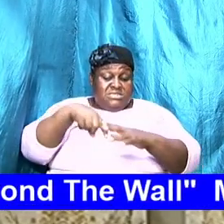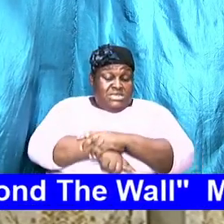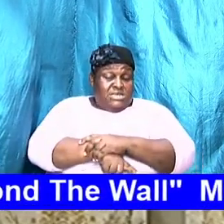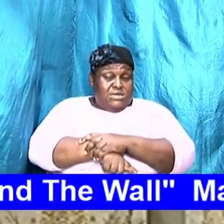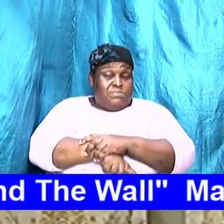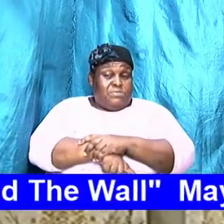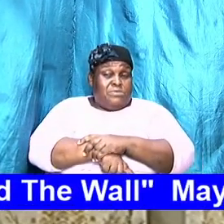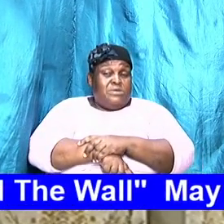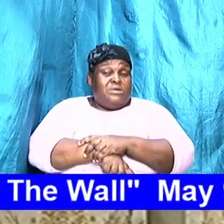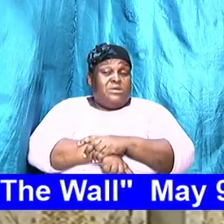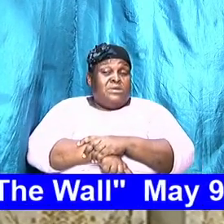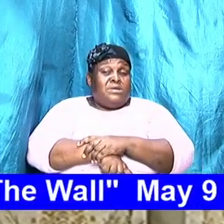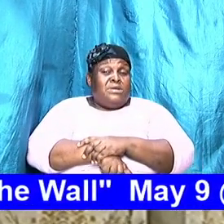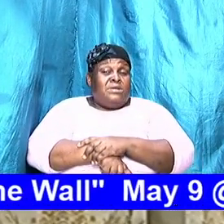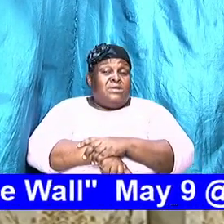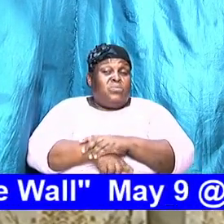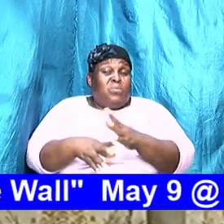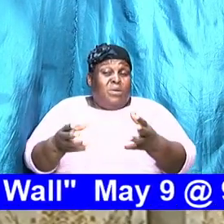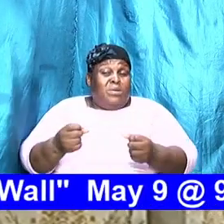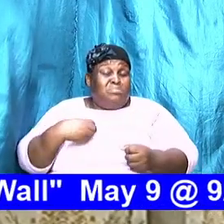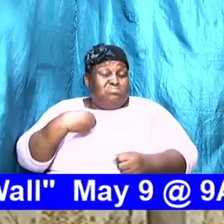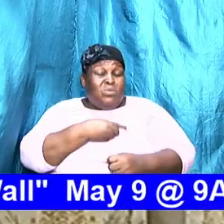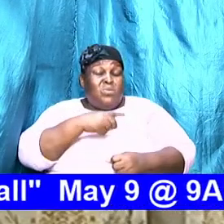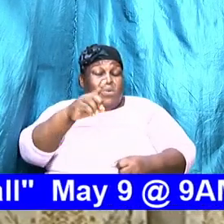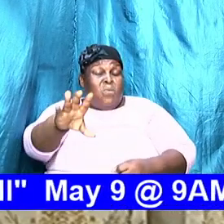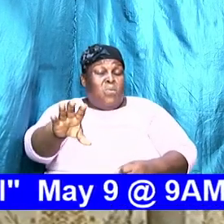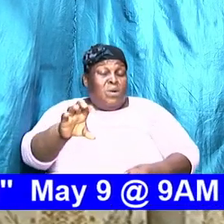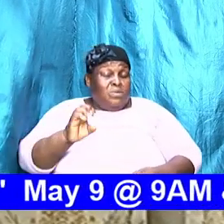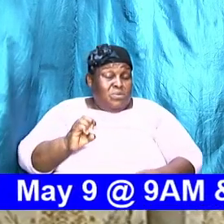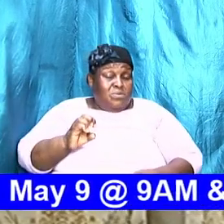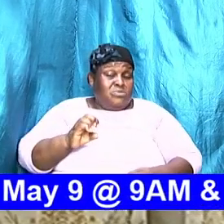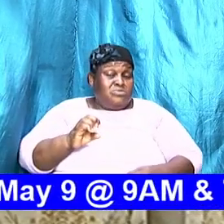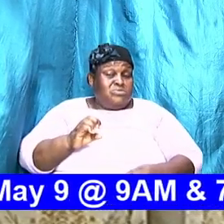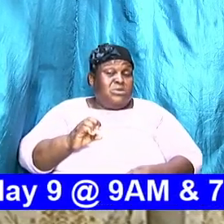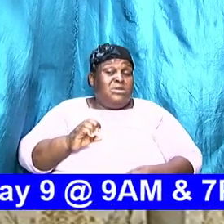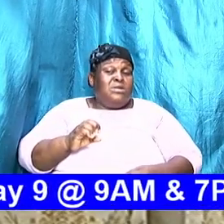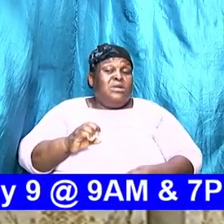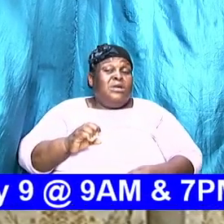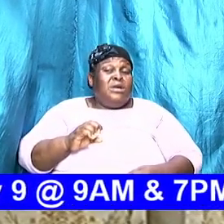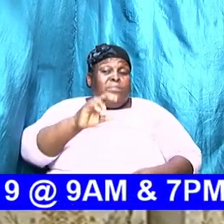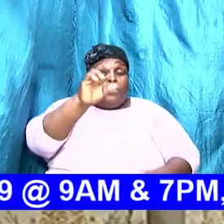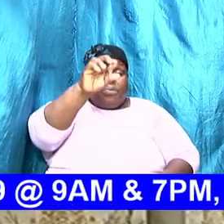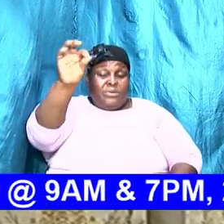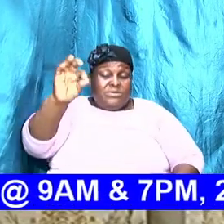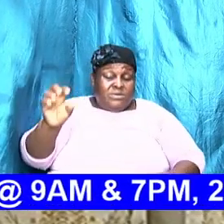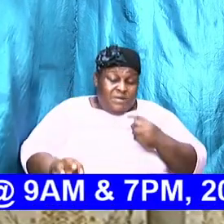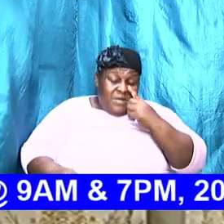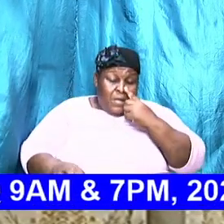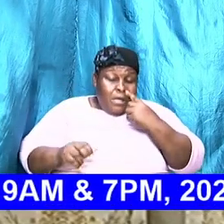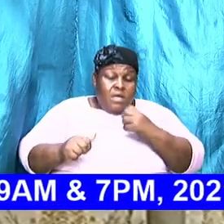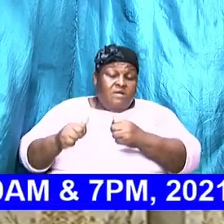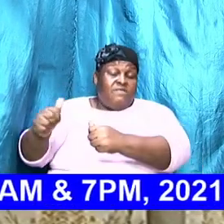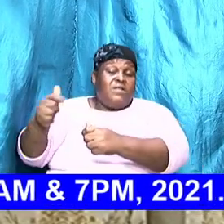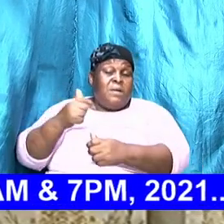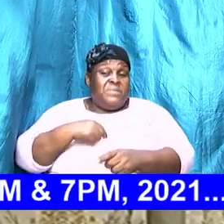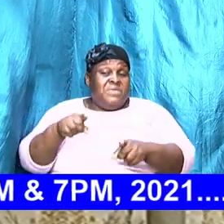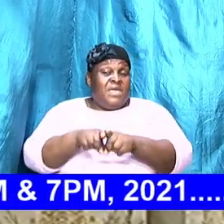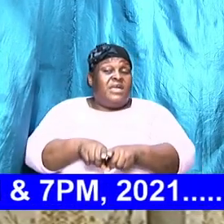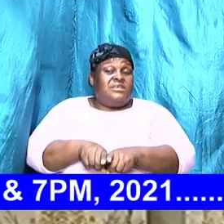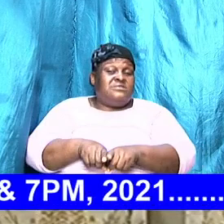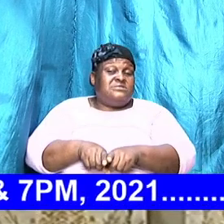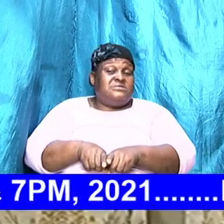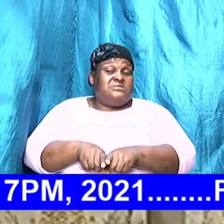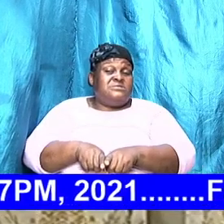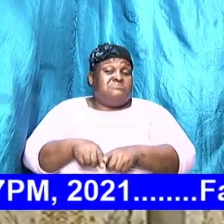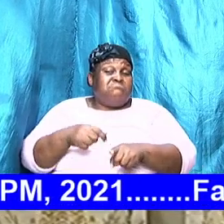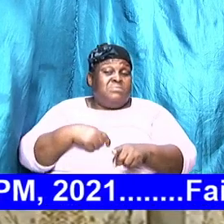our 100% as we pursue Christ follow me as I follow Christ the apostle said when we look at